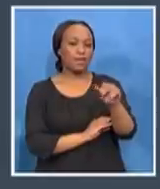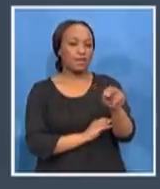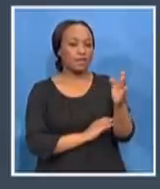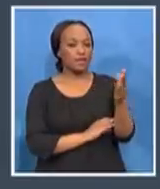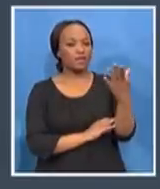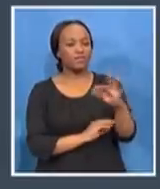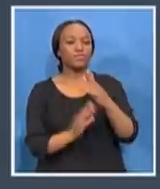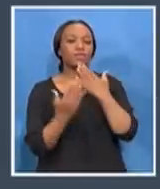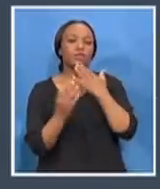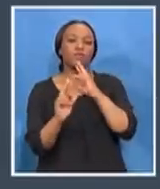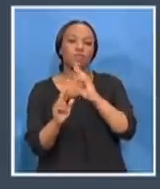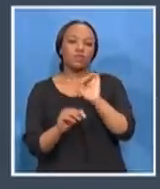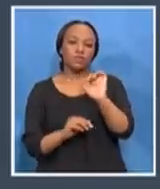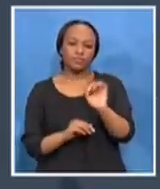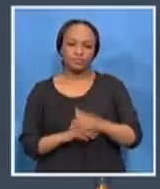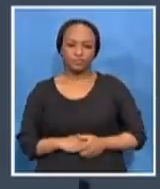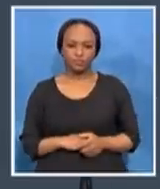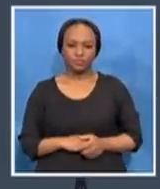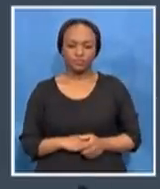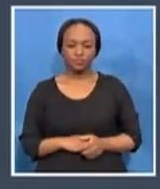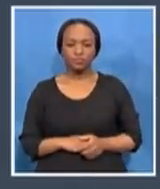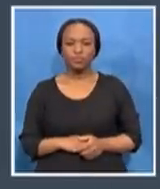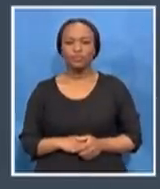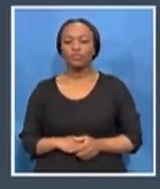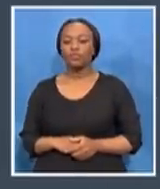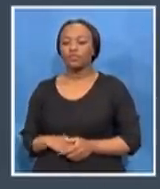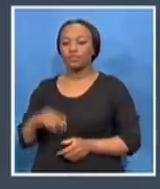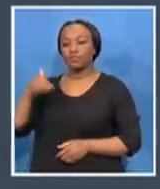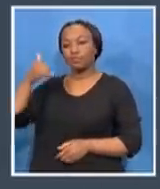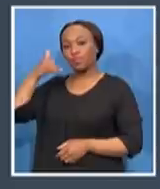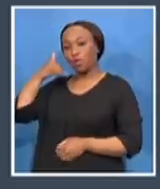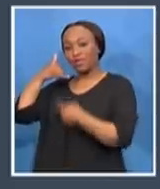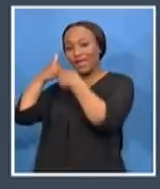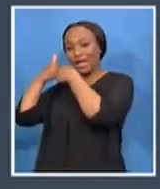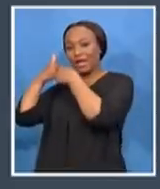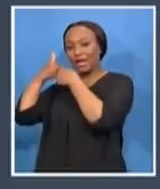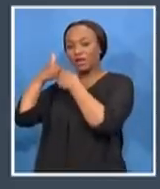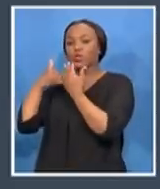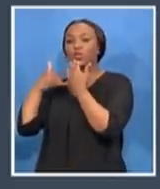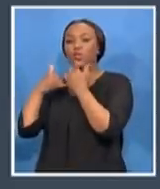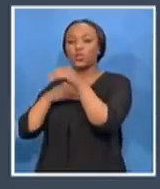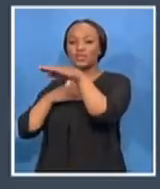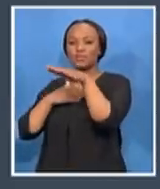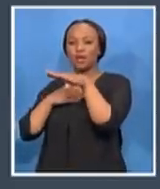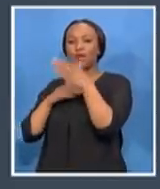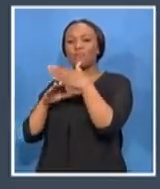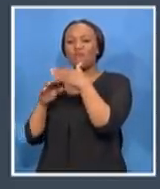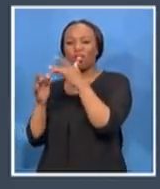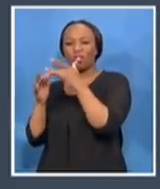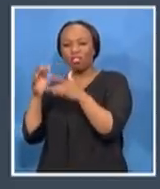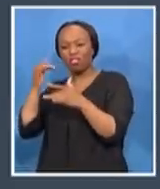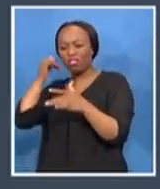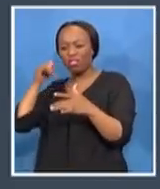Now on the line for more developments in Zimbabwe, we were cut off earlier, is SABC News Foreign Editor, Sophie